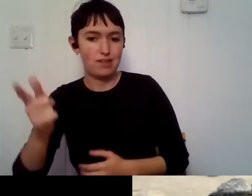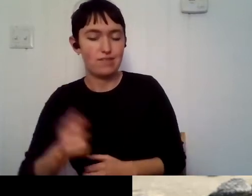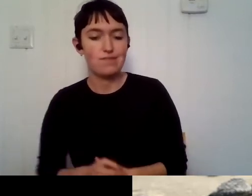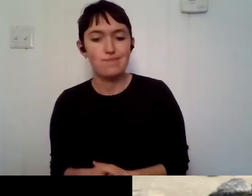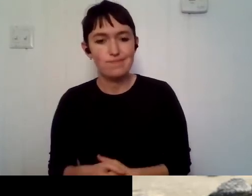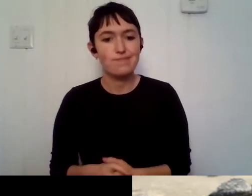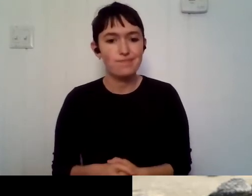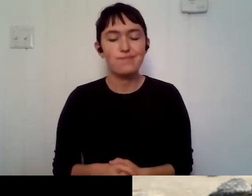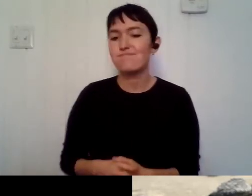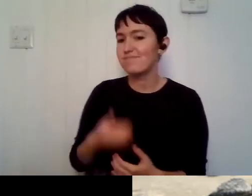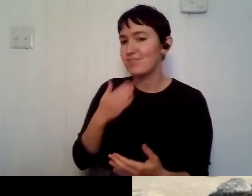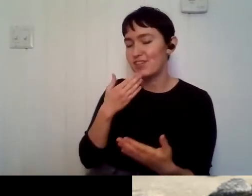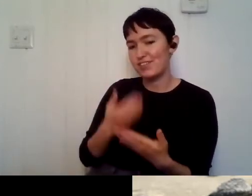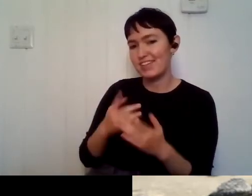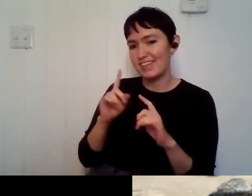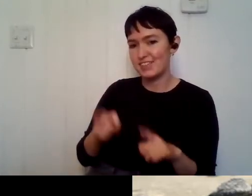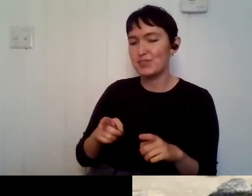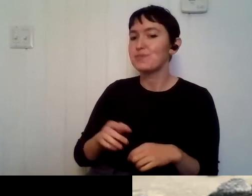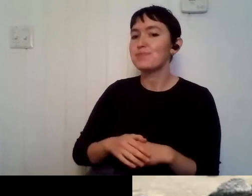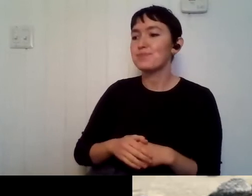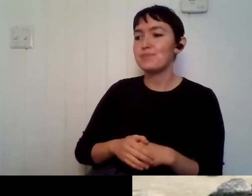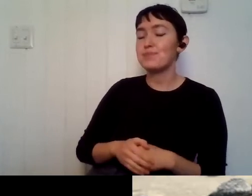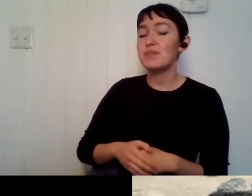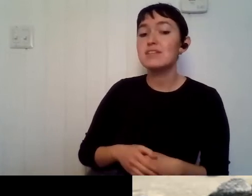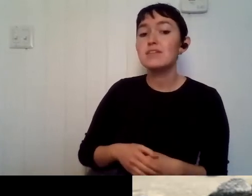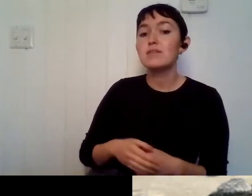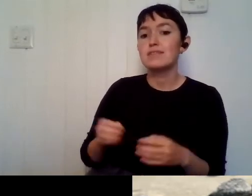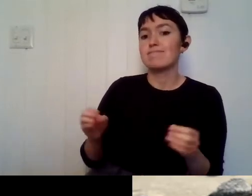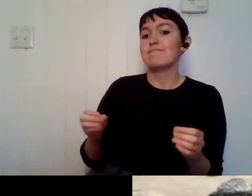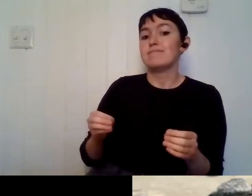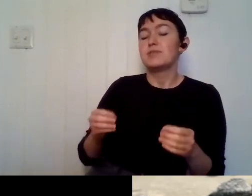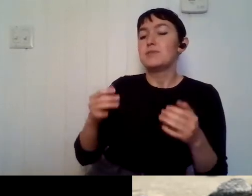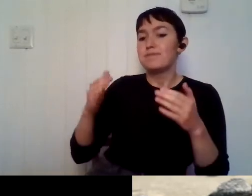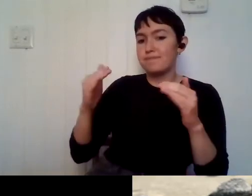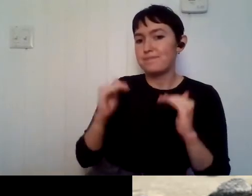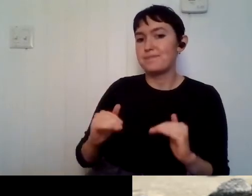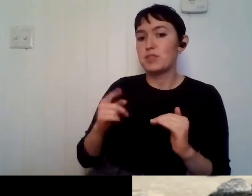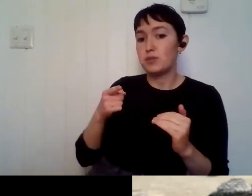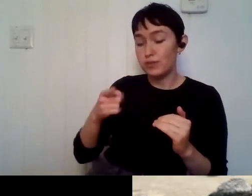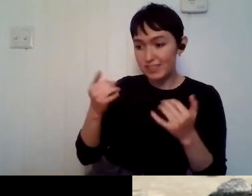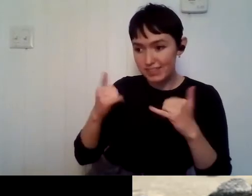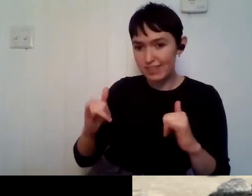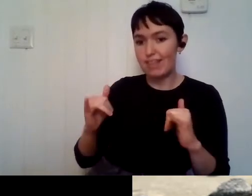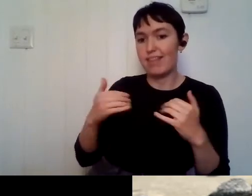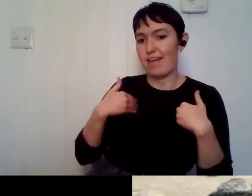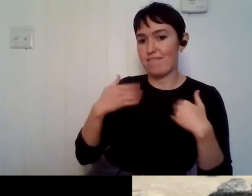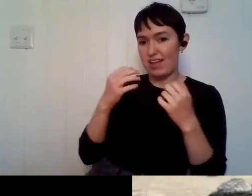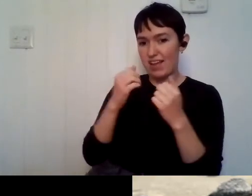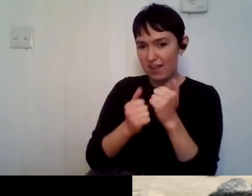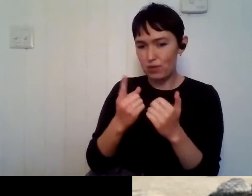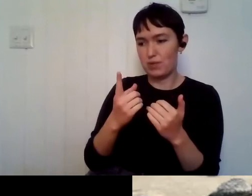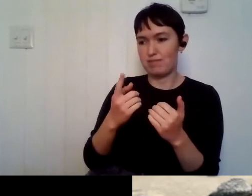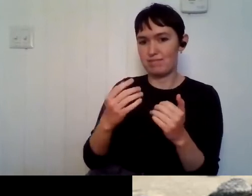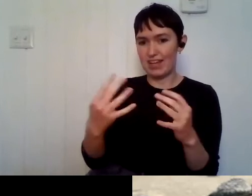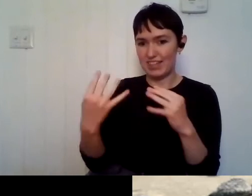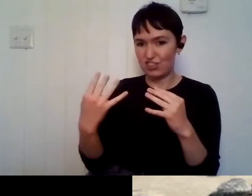Very good answer. All right. Now we have an even broader question. You still have everyone's attention in the world and you can still tell them whatever you want, but it can be about anything. If you've got literally